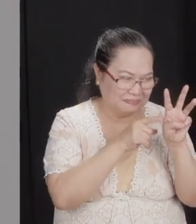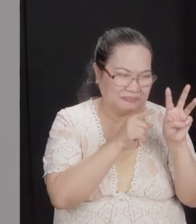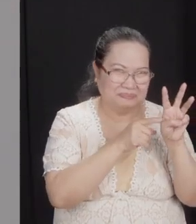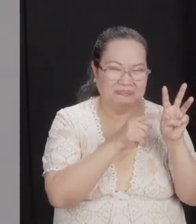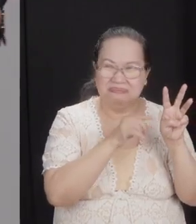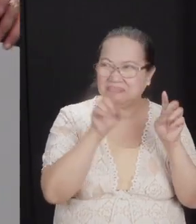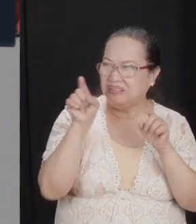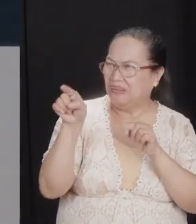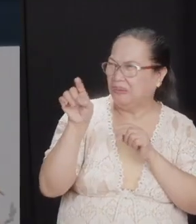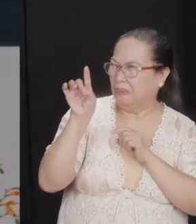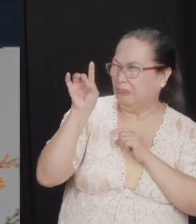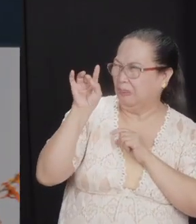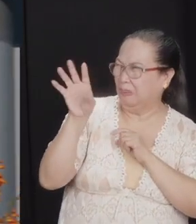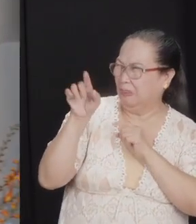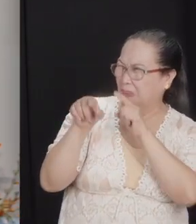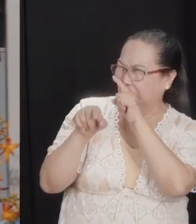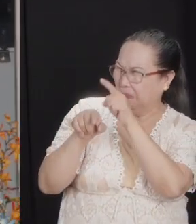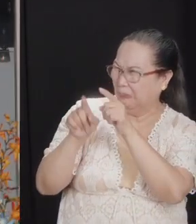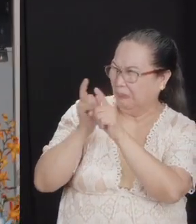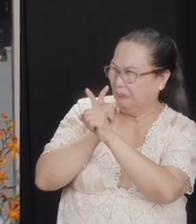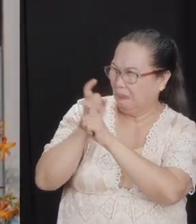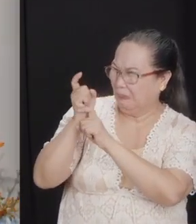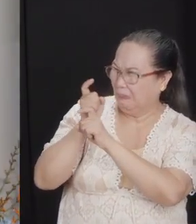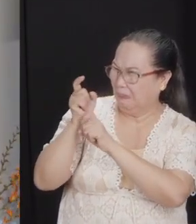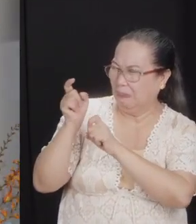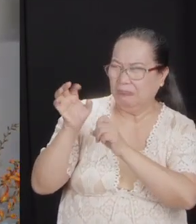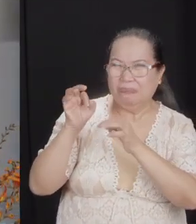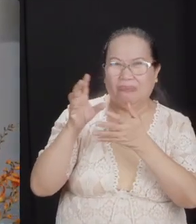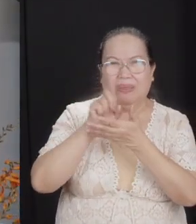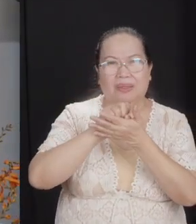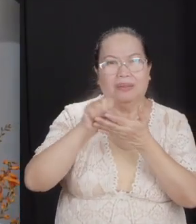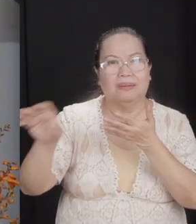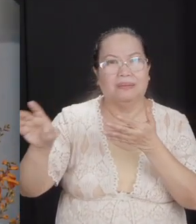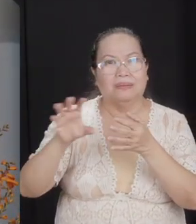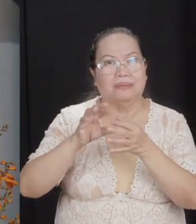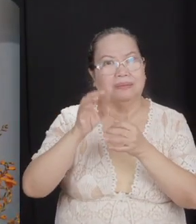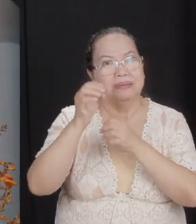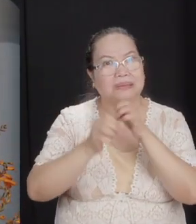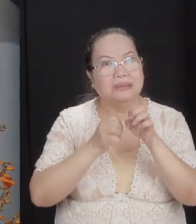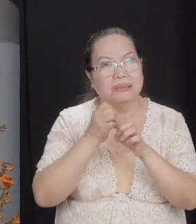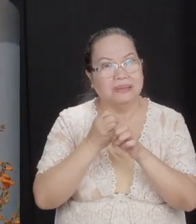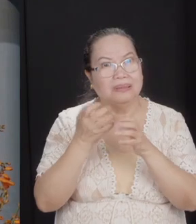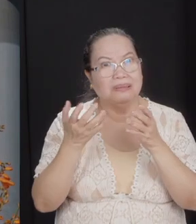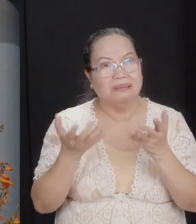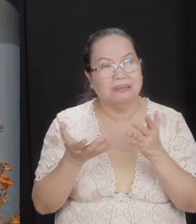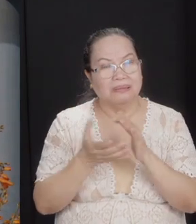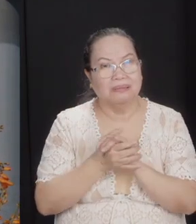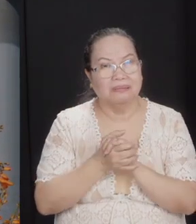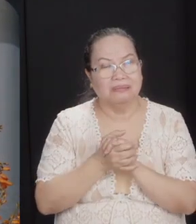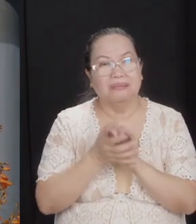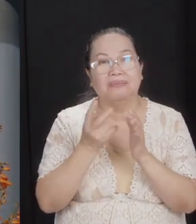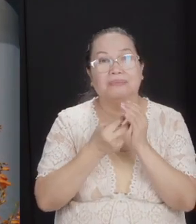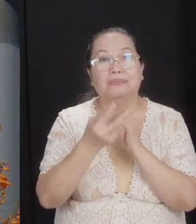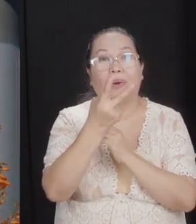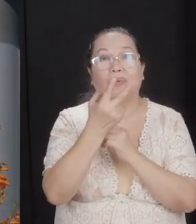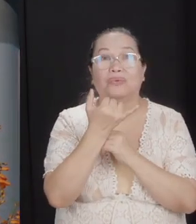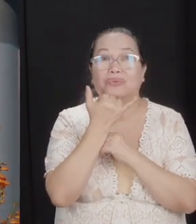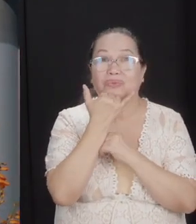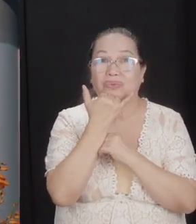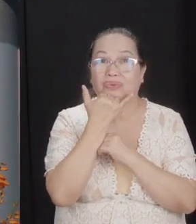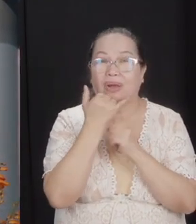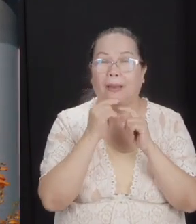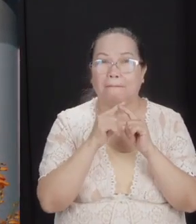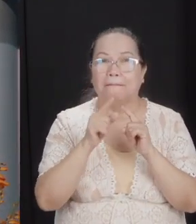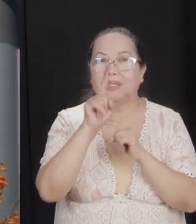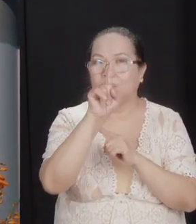apostates. What do we do with apostates? We wipe them off the face of the earth. Both were wrong. But they